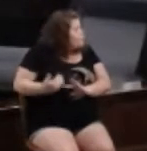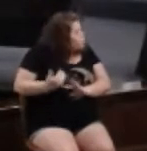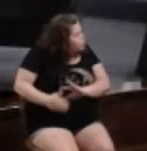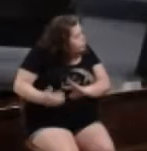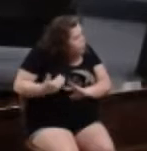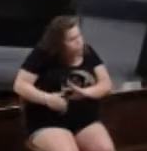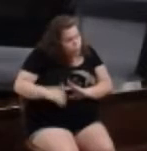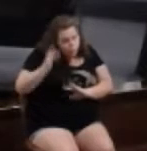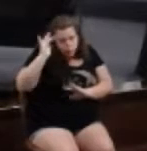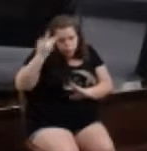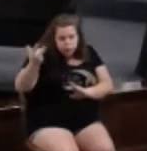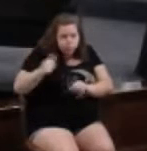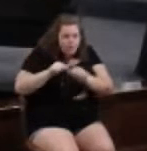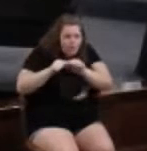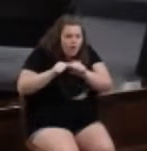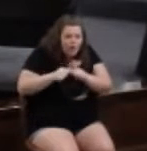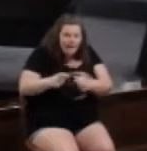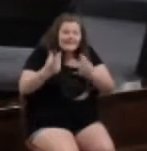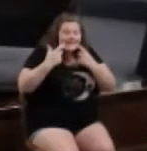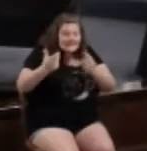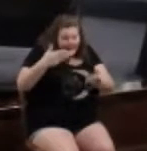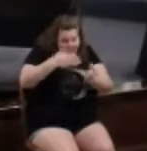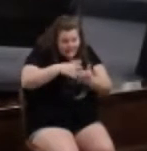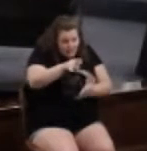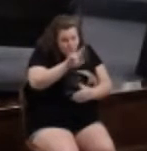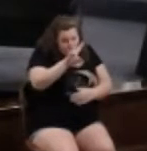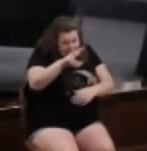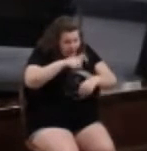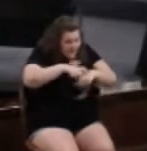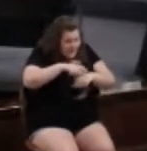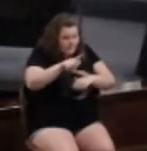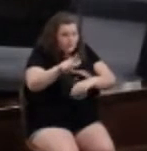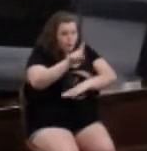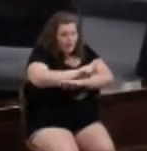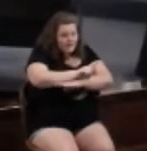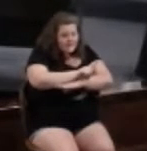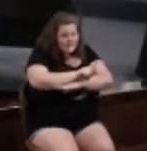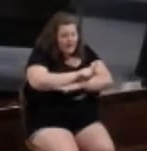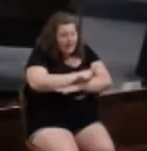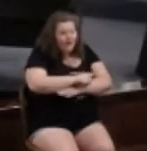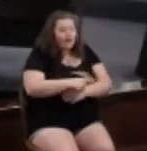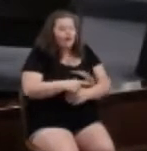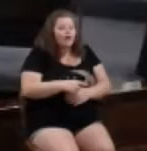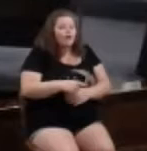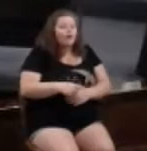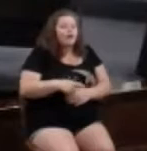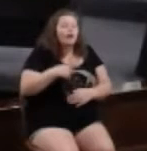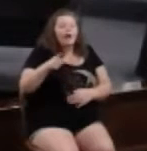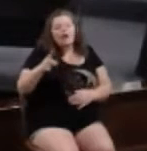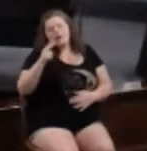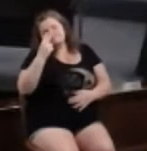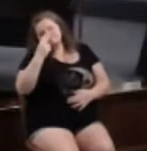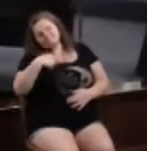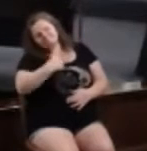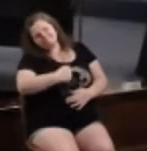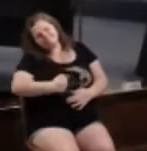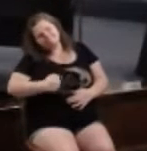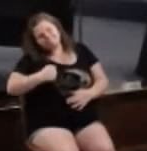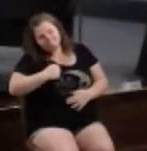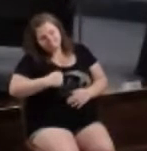If this person sins against you seven times in a day and turns to you seven times, saying, I repent.